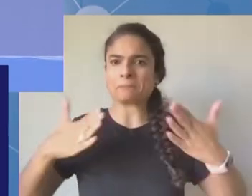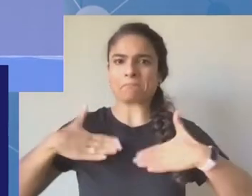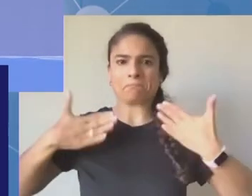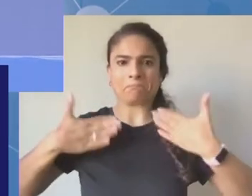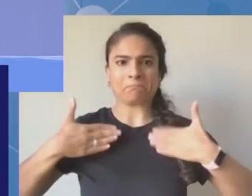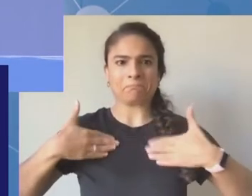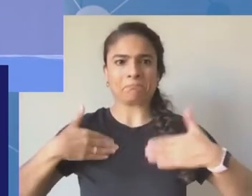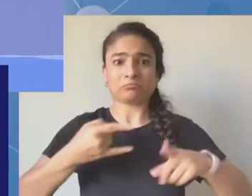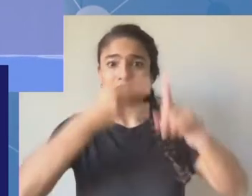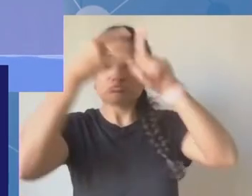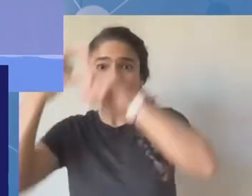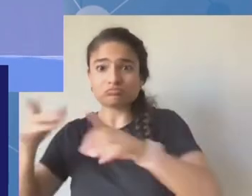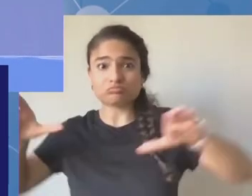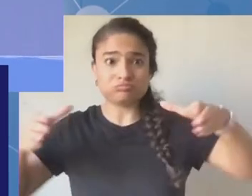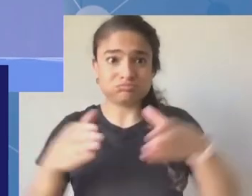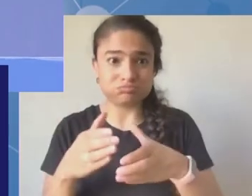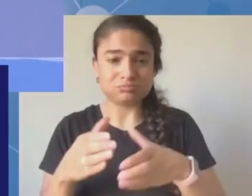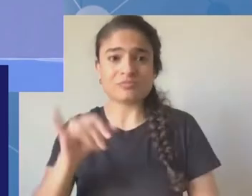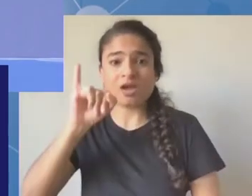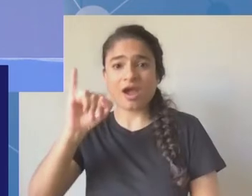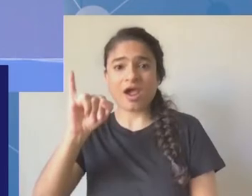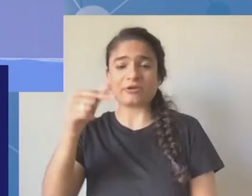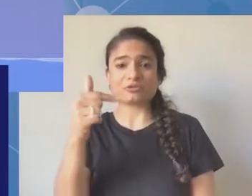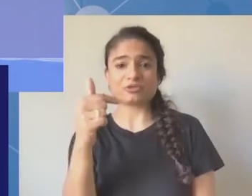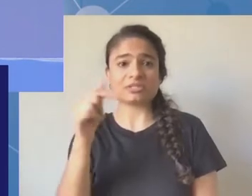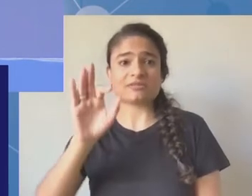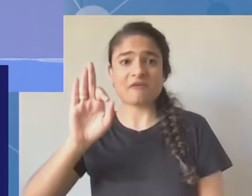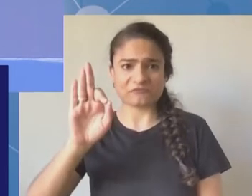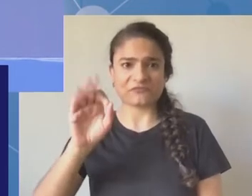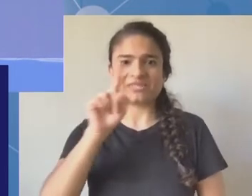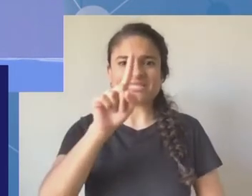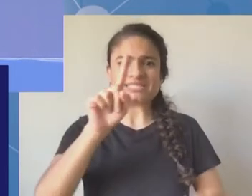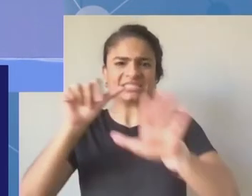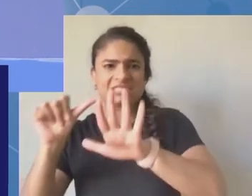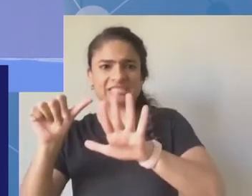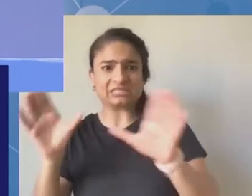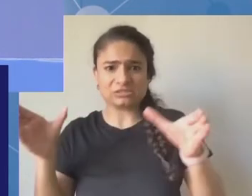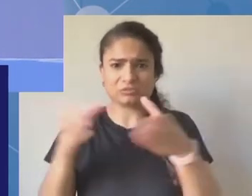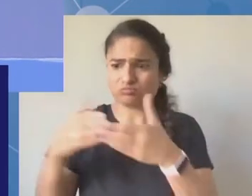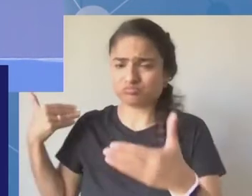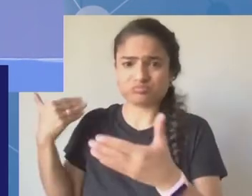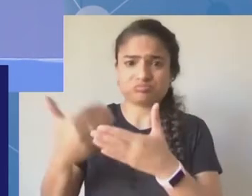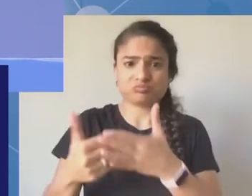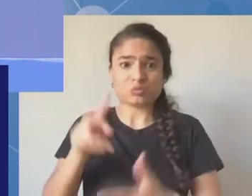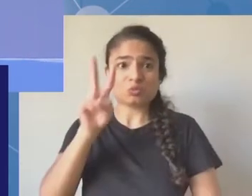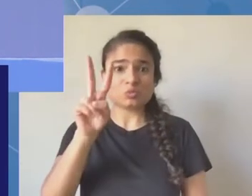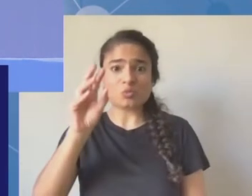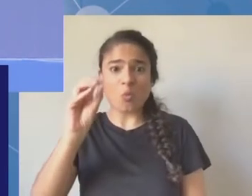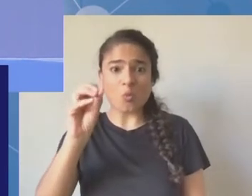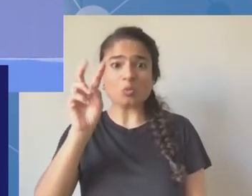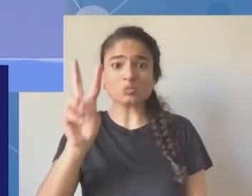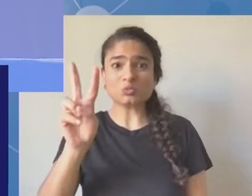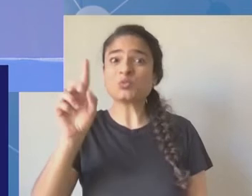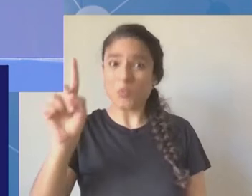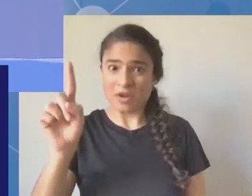to follow all the sessions, but of course there is such a rich and diverse input. But today we have yet another